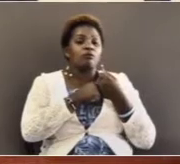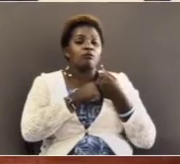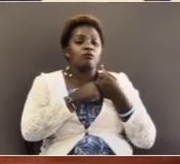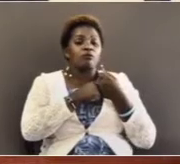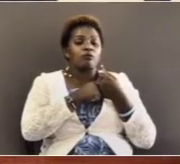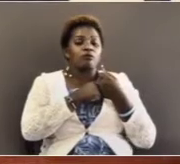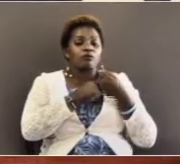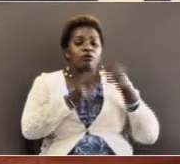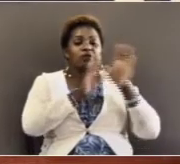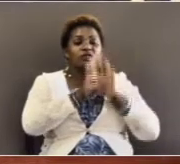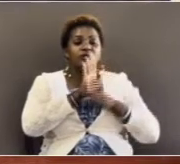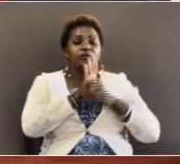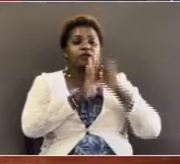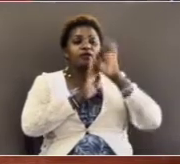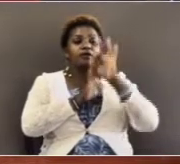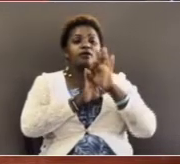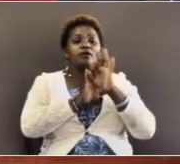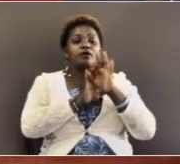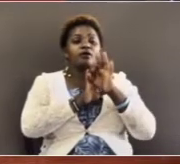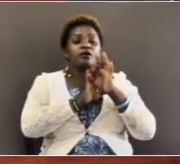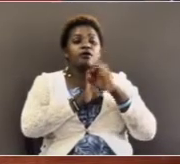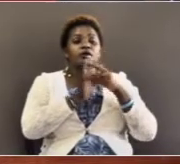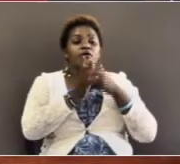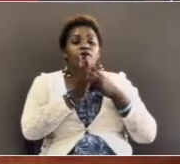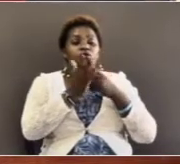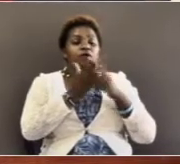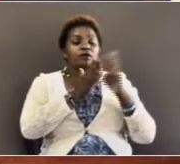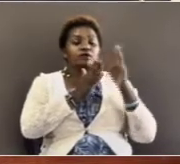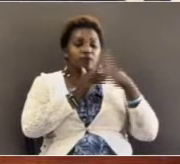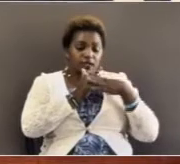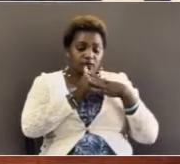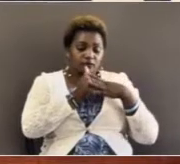Genesis chapter 3, verse 9,